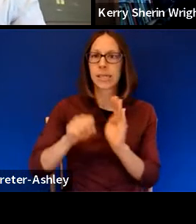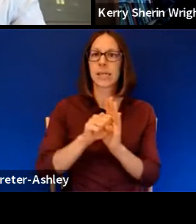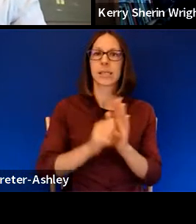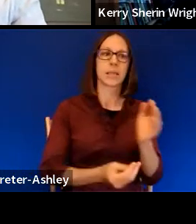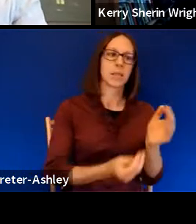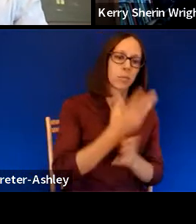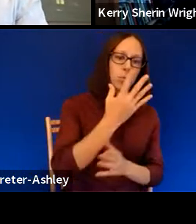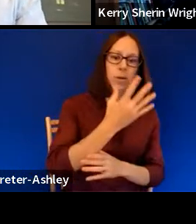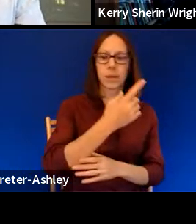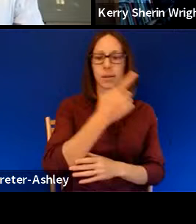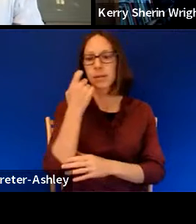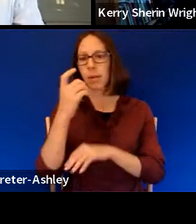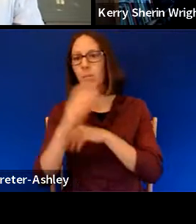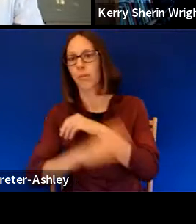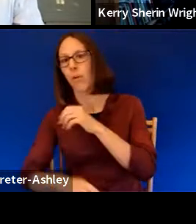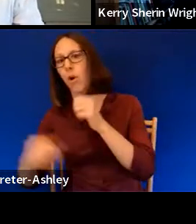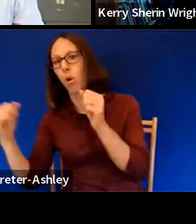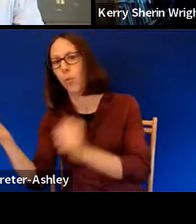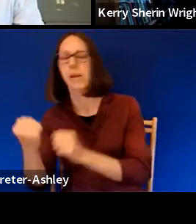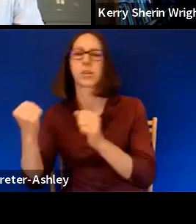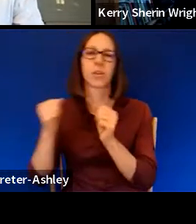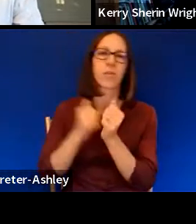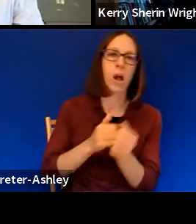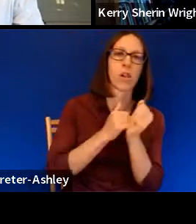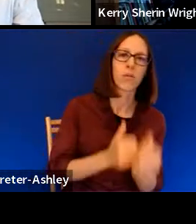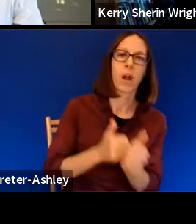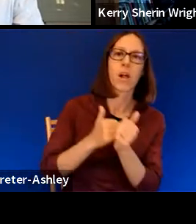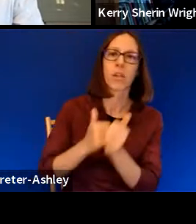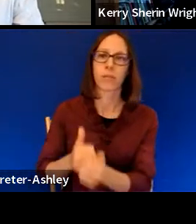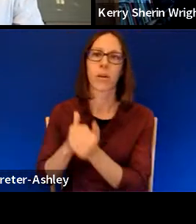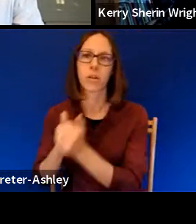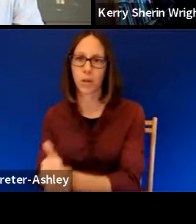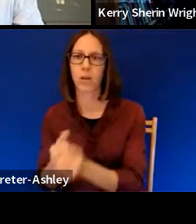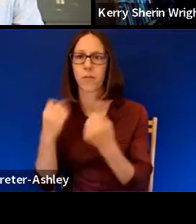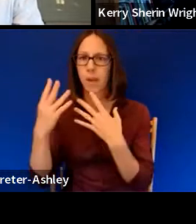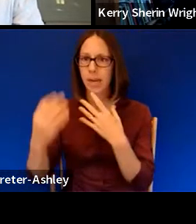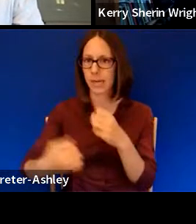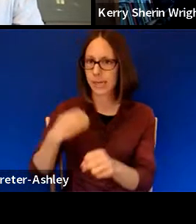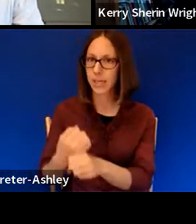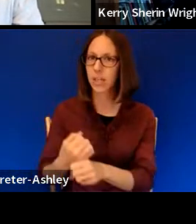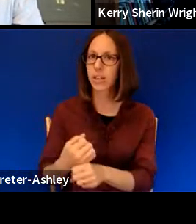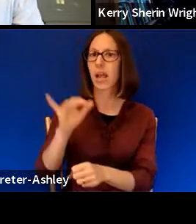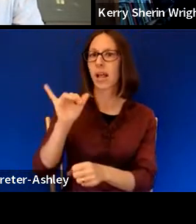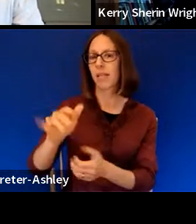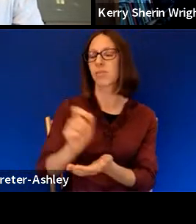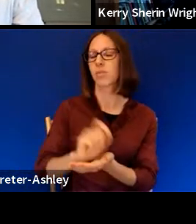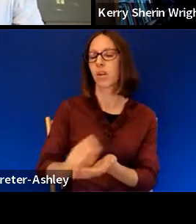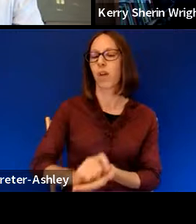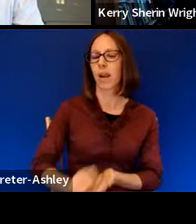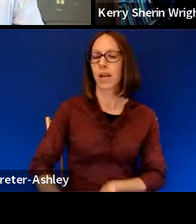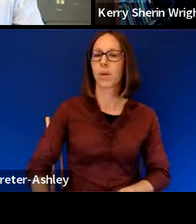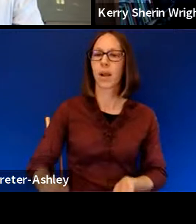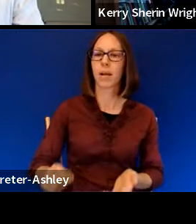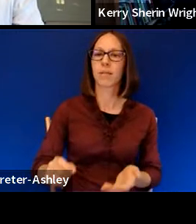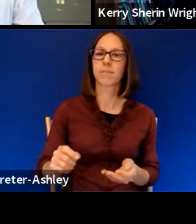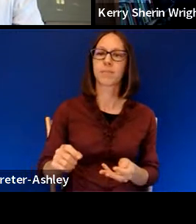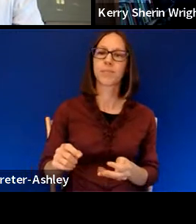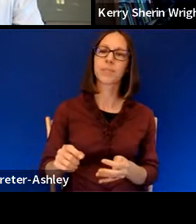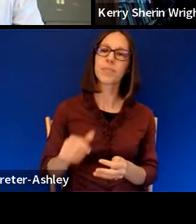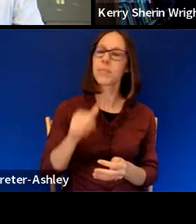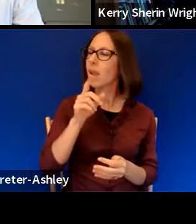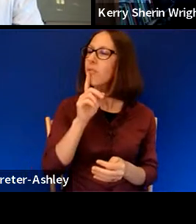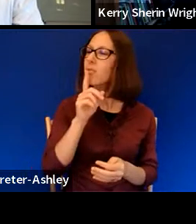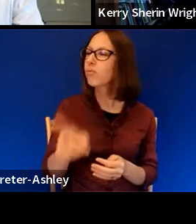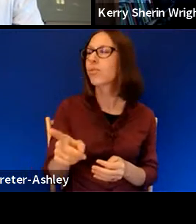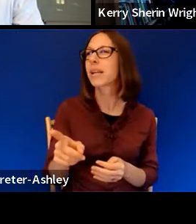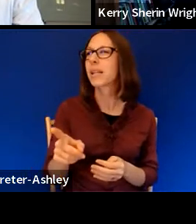uh, we all did. And so, um, that's part of what I was trying to write about. I think, um, I wouldn't put it as a kind of